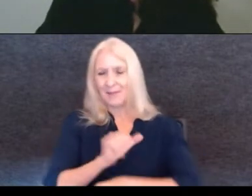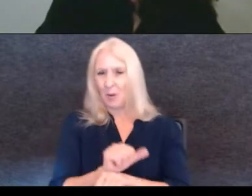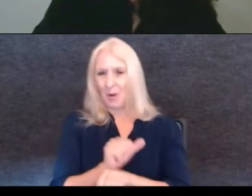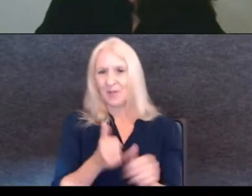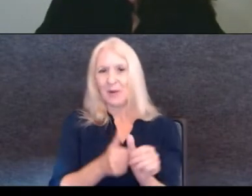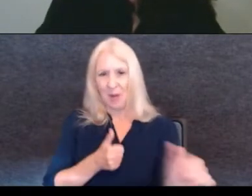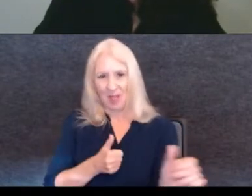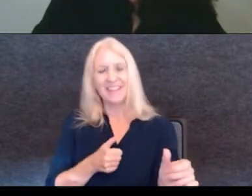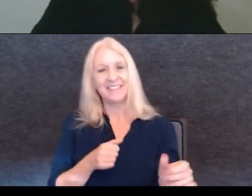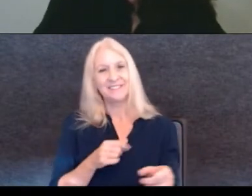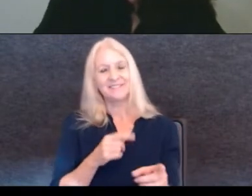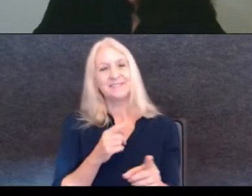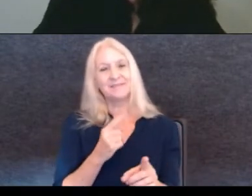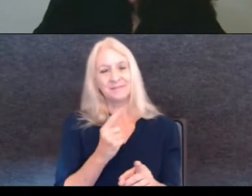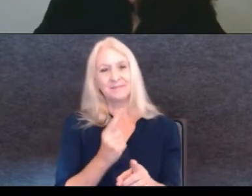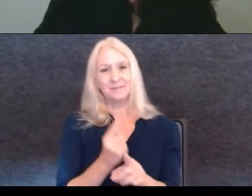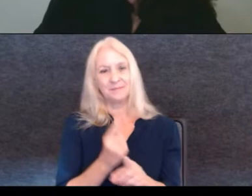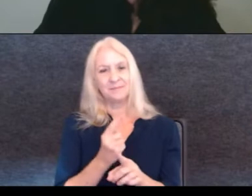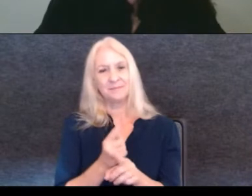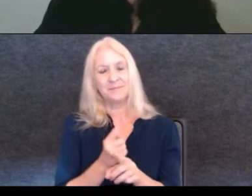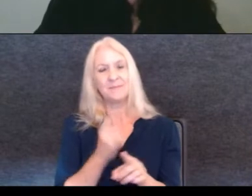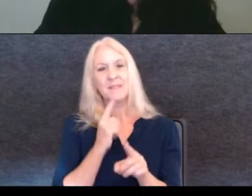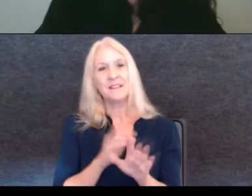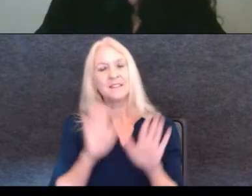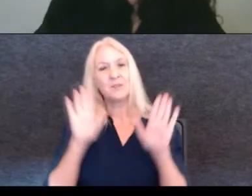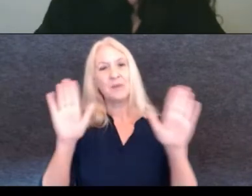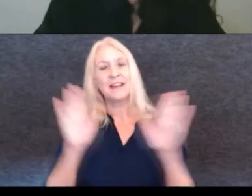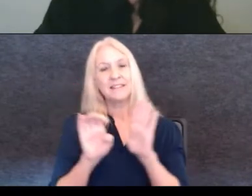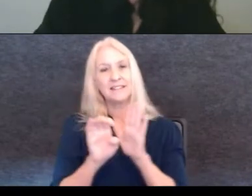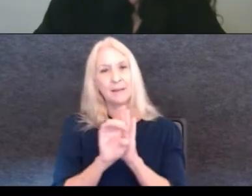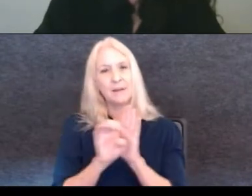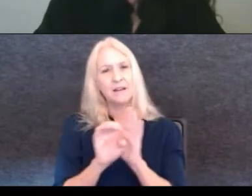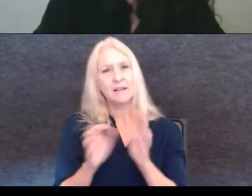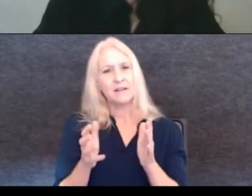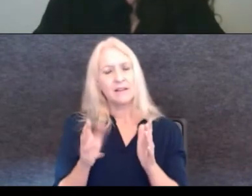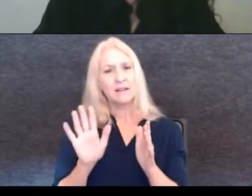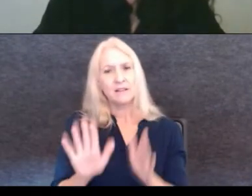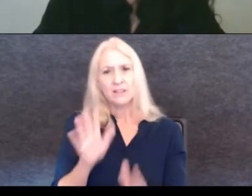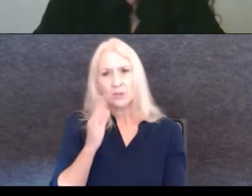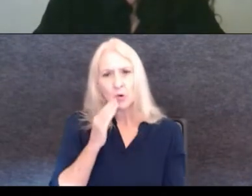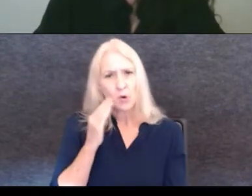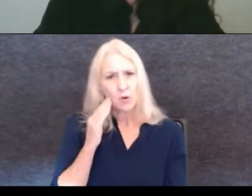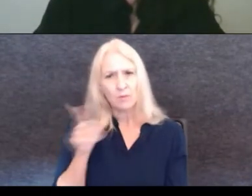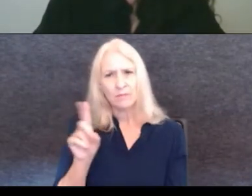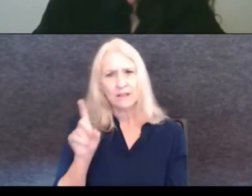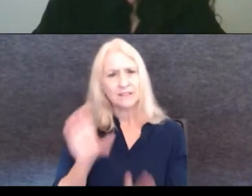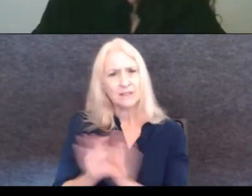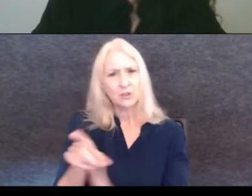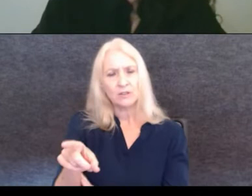right? Yeah, you're such a great, you're such a great example. I want everyone to know, this is where is this is your home studio? Where is this one?